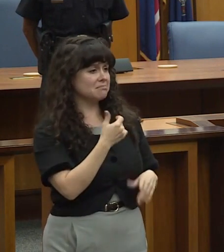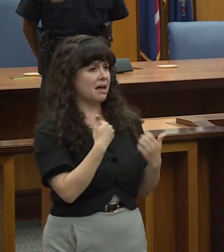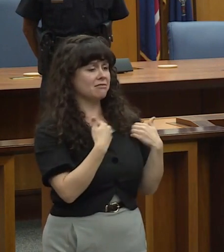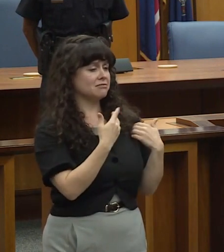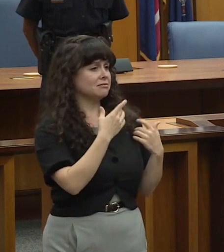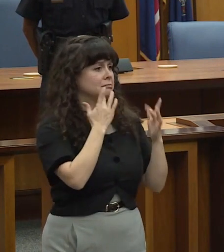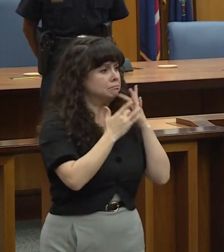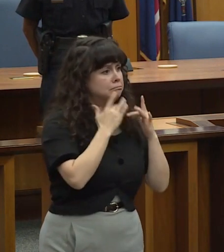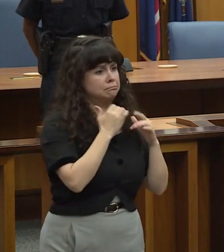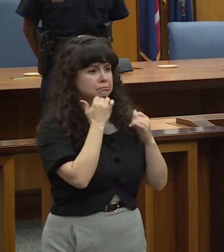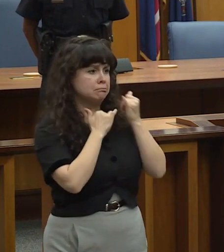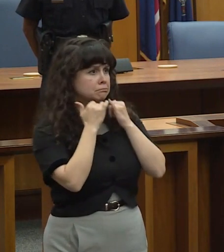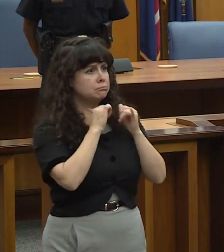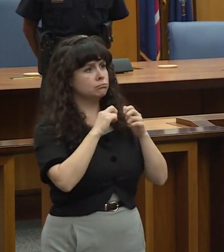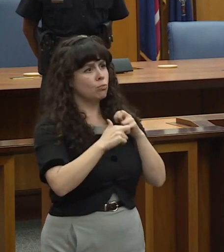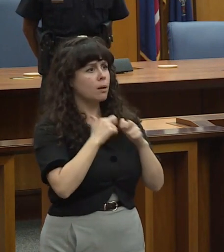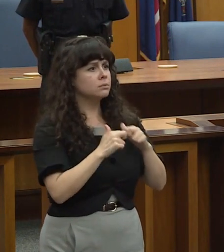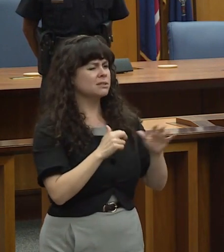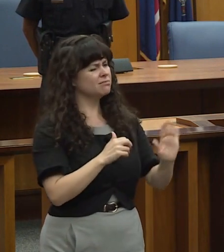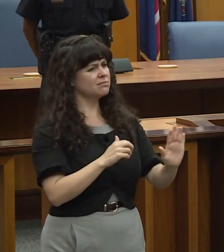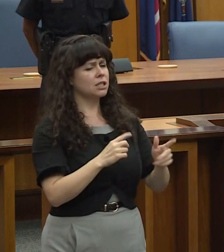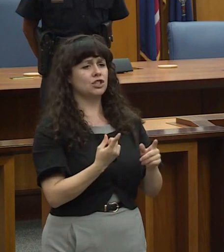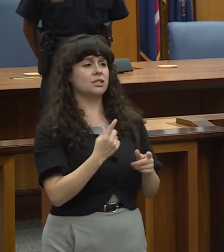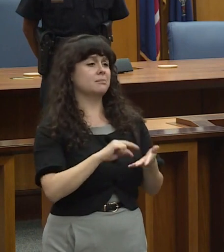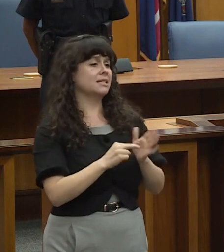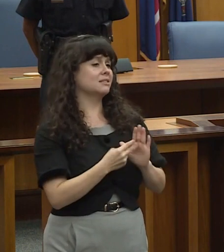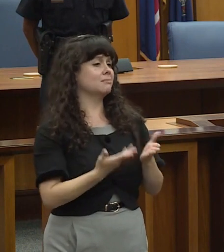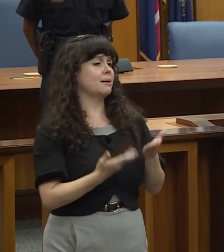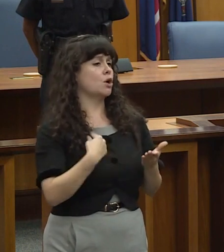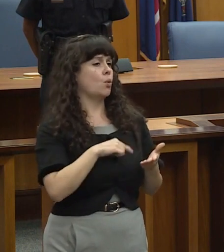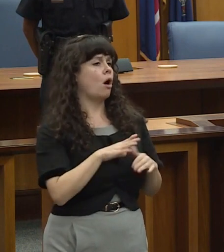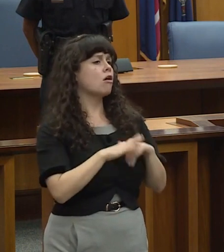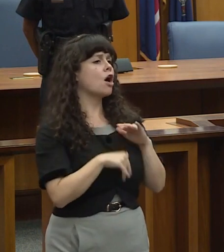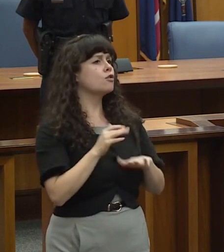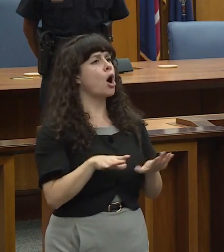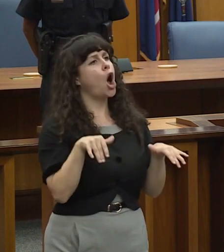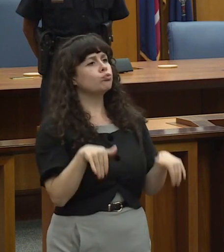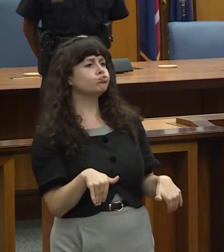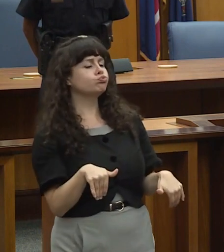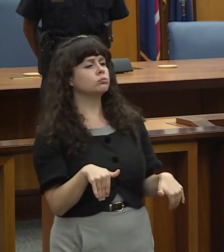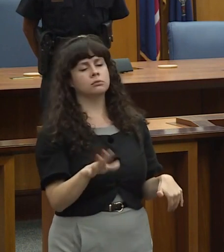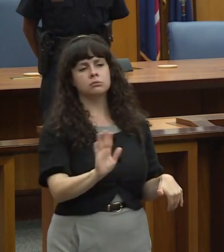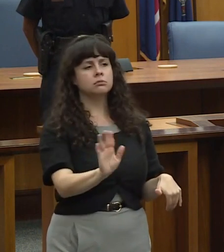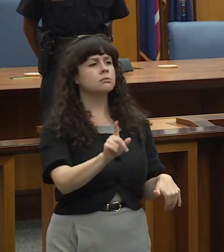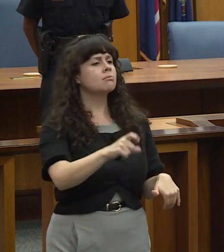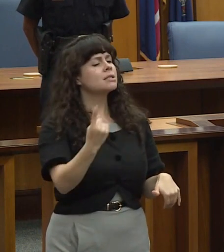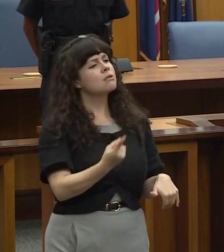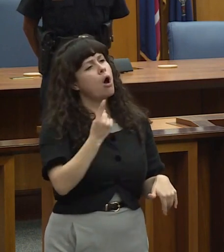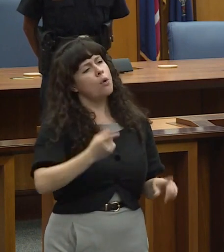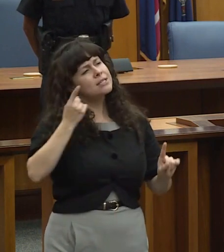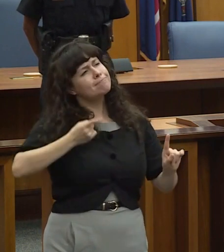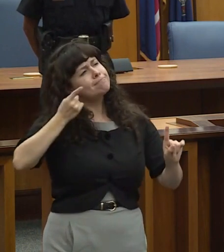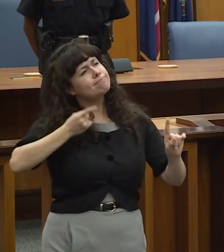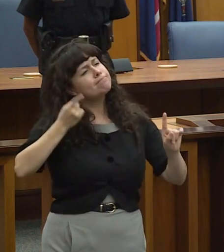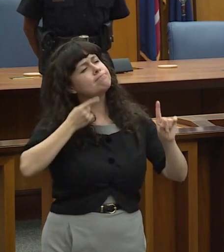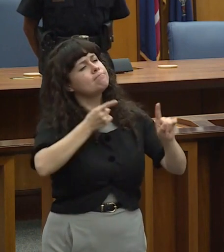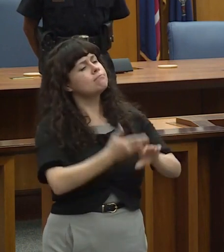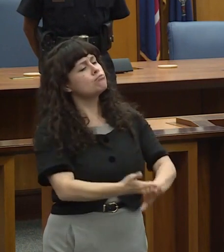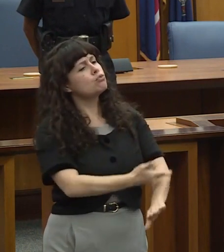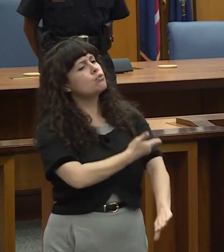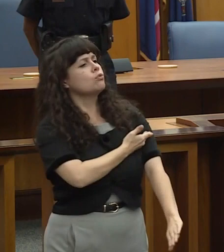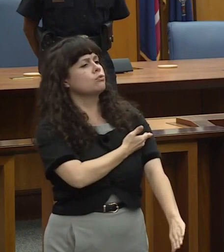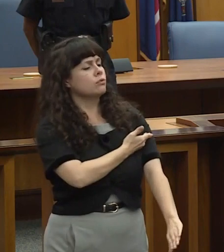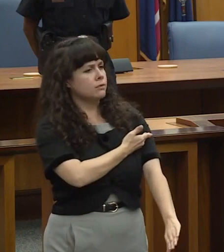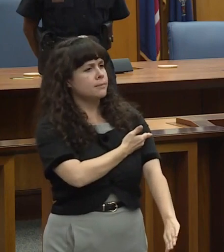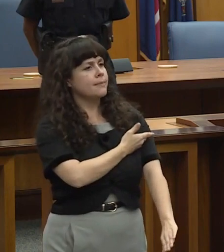just a simple thing as just complacency we could never get too comfortable we have to always seek improvement and I think that's where the Richmond Police Department is